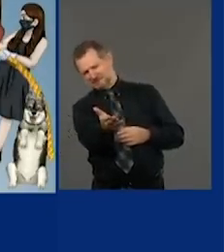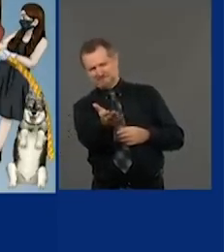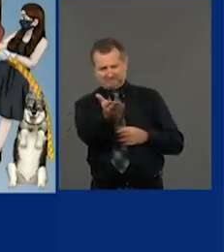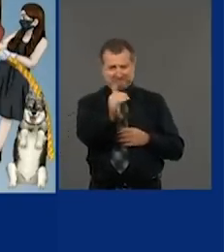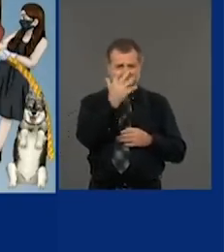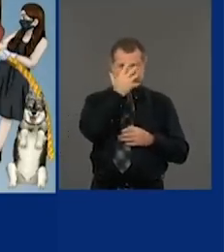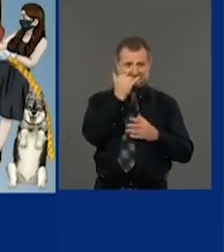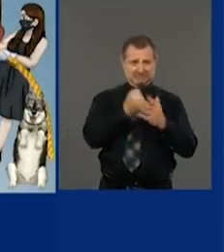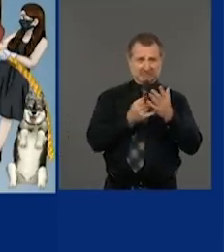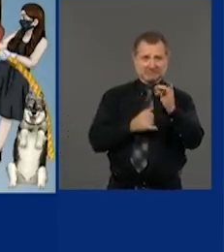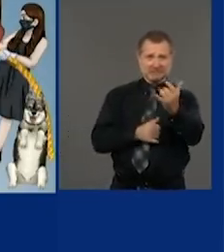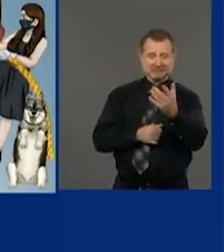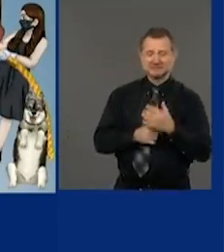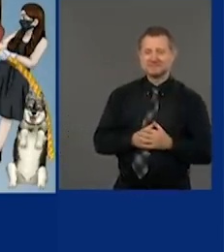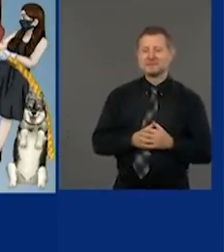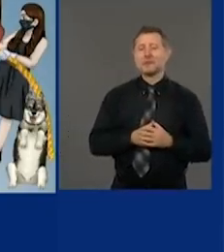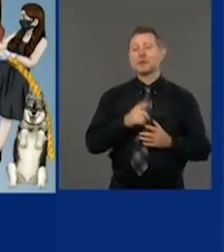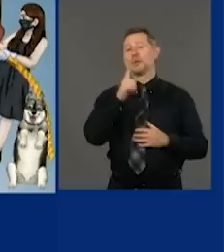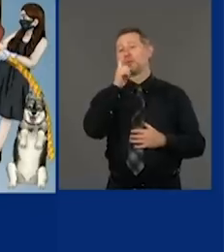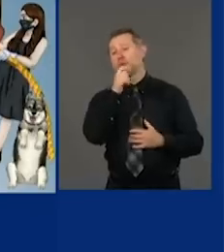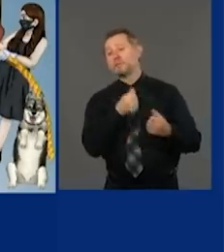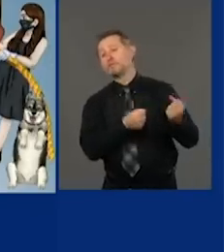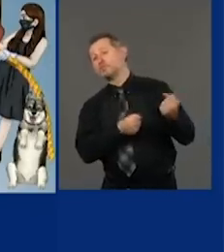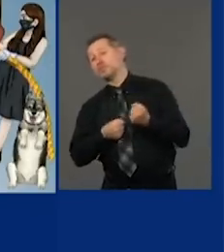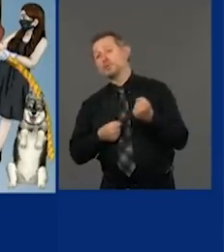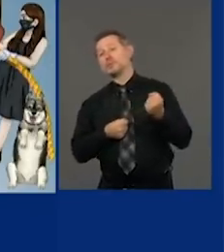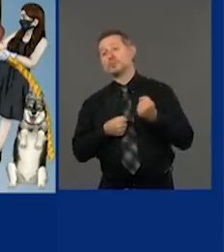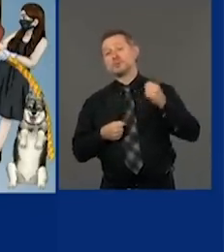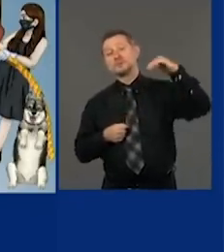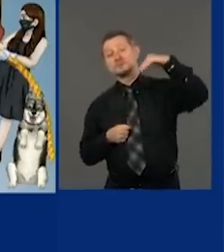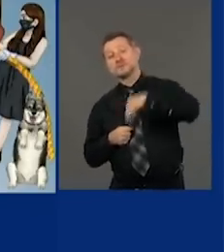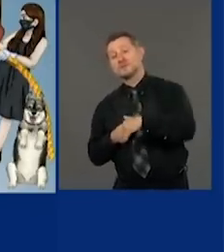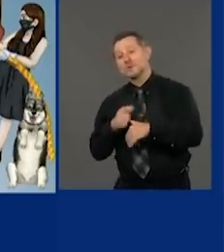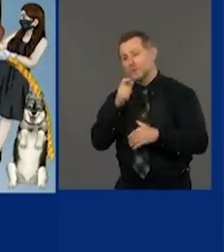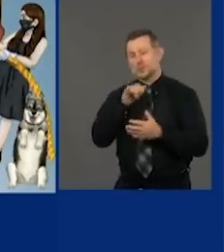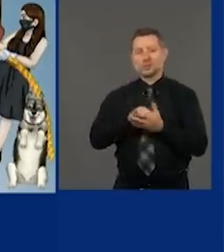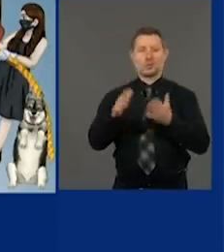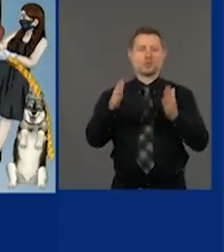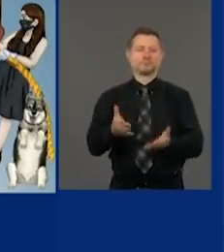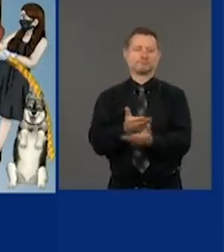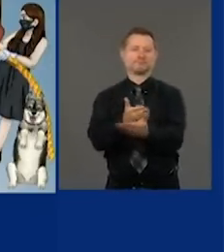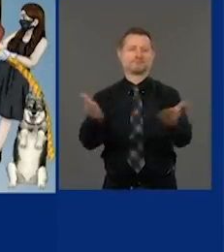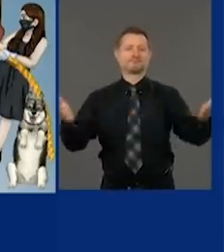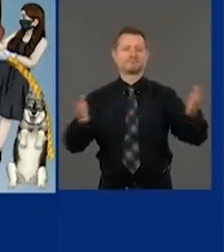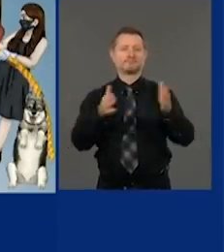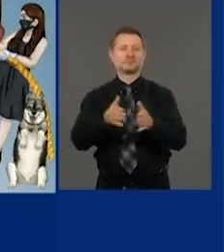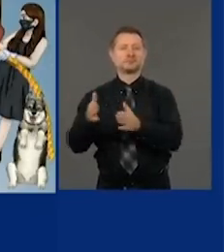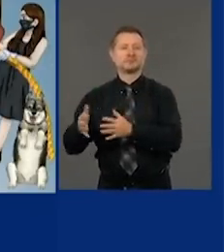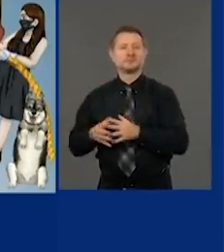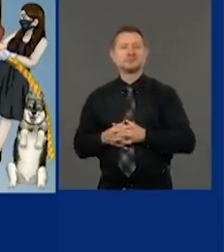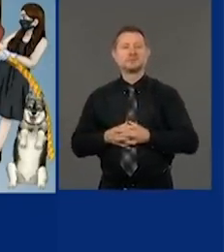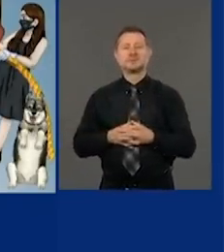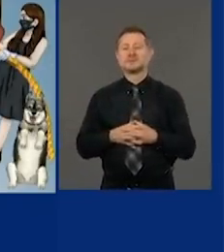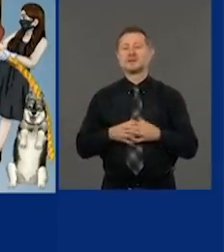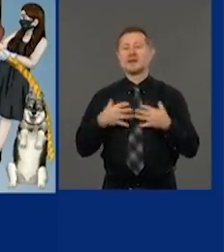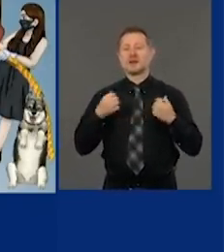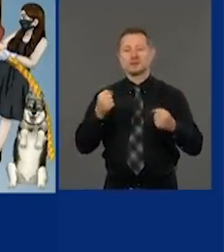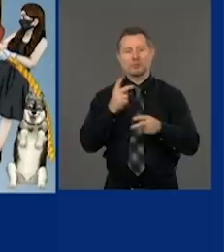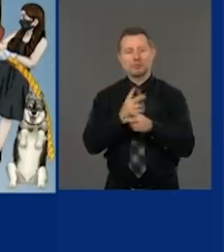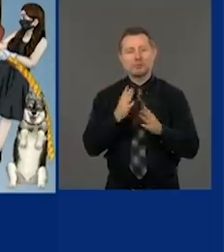Who's pulling down the curve? New Yorkers, health care workers,